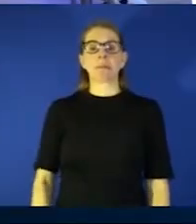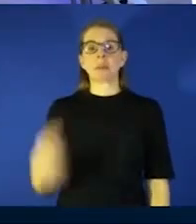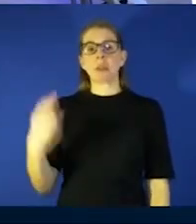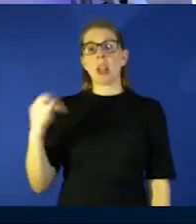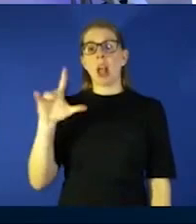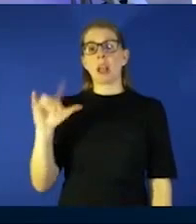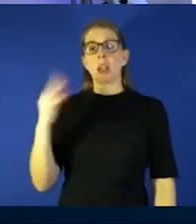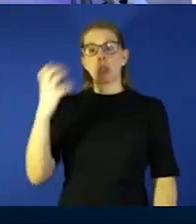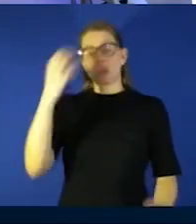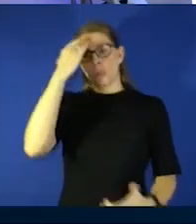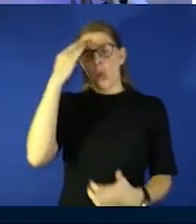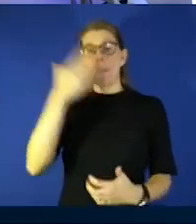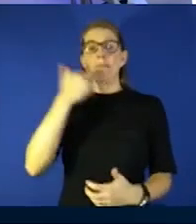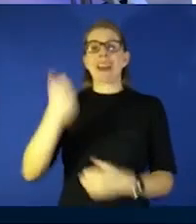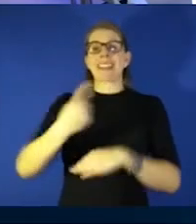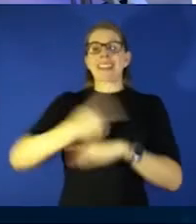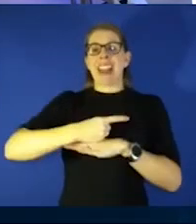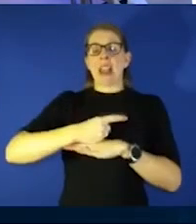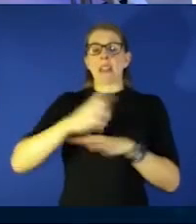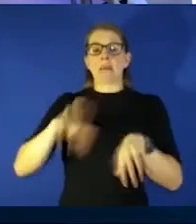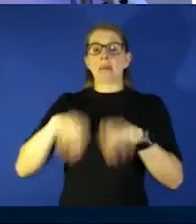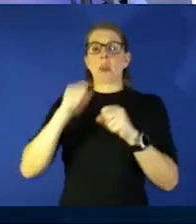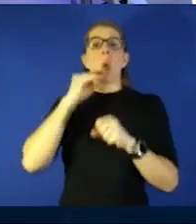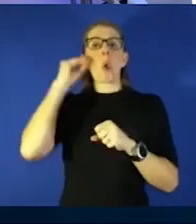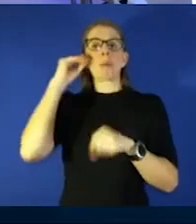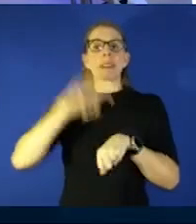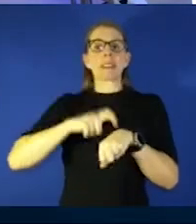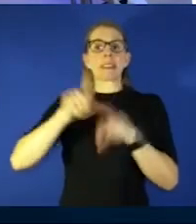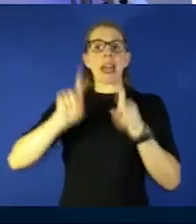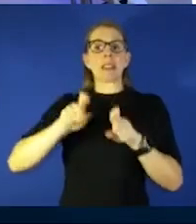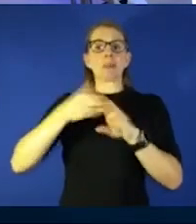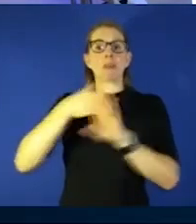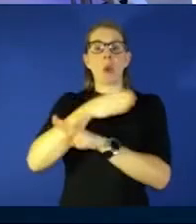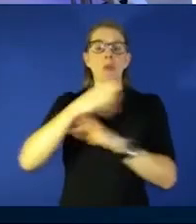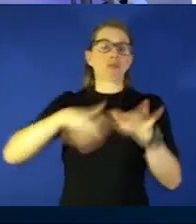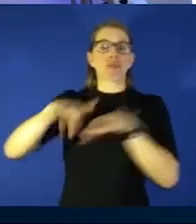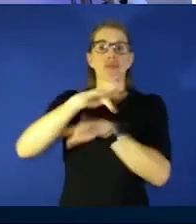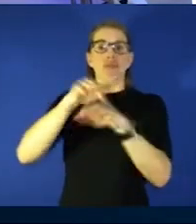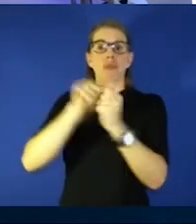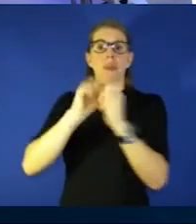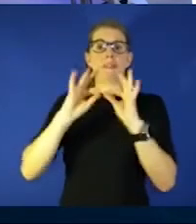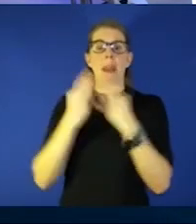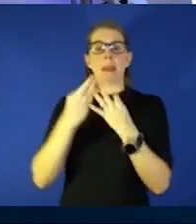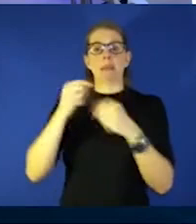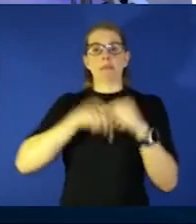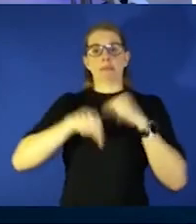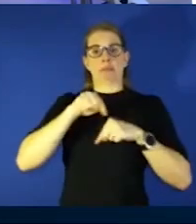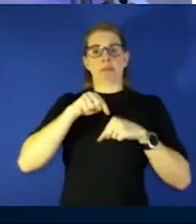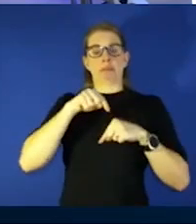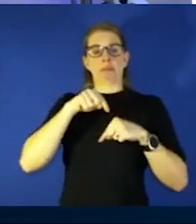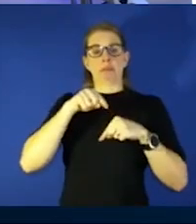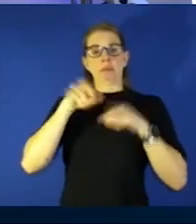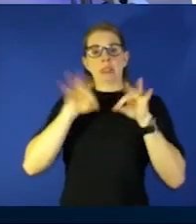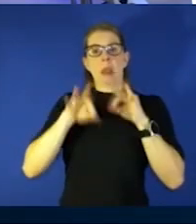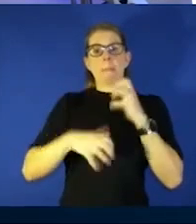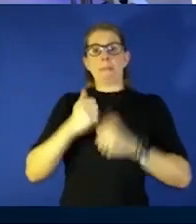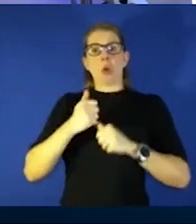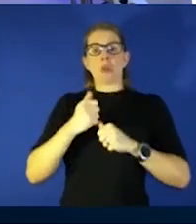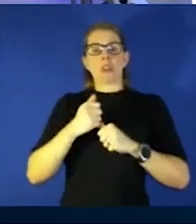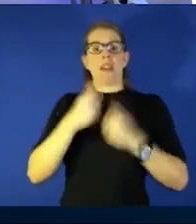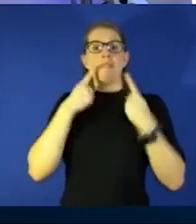what's the best day to do a home test before gathering with family so back it up for her so she knows when it'll be the most effective